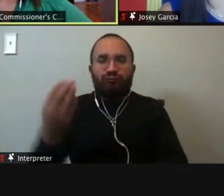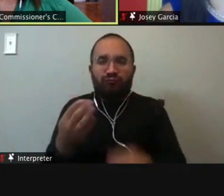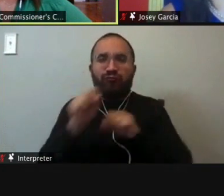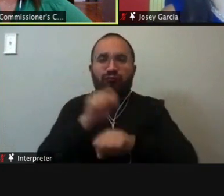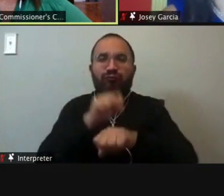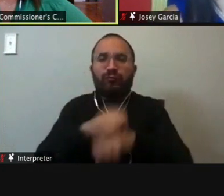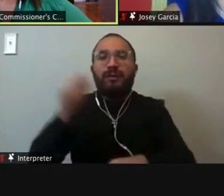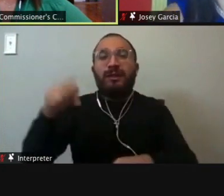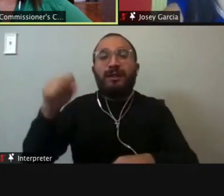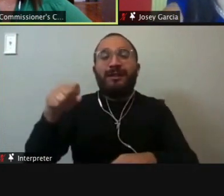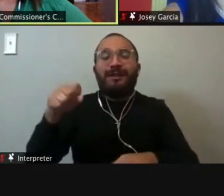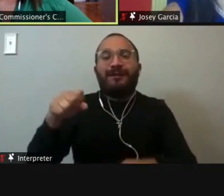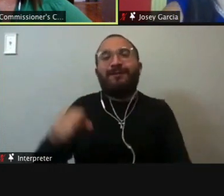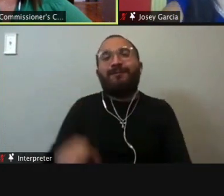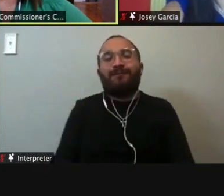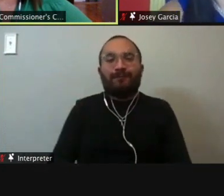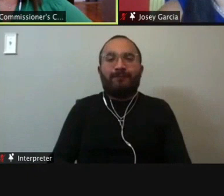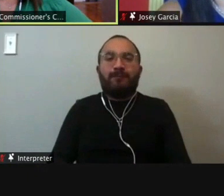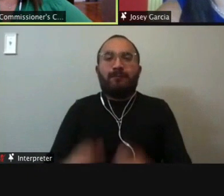And there is another question from the audience.